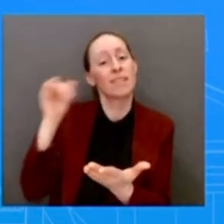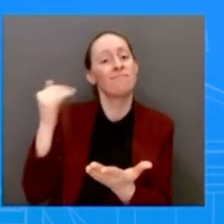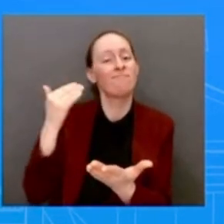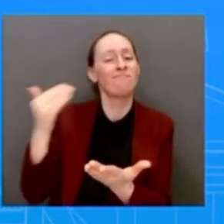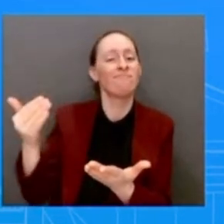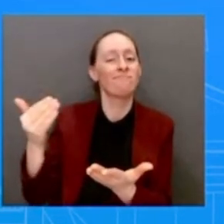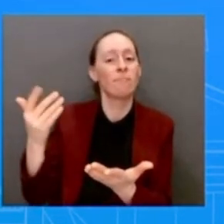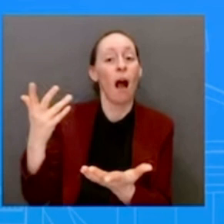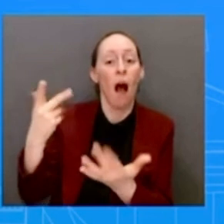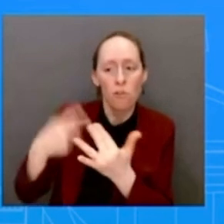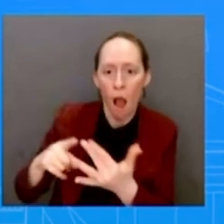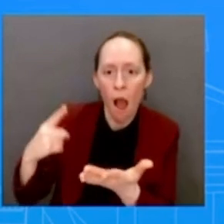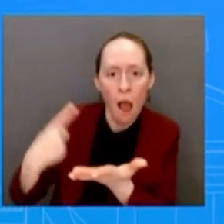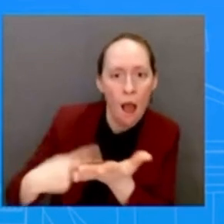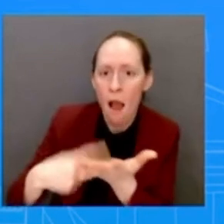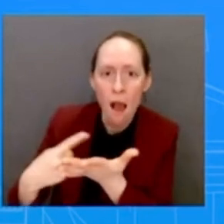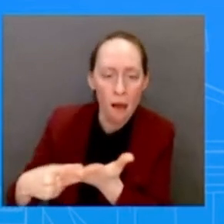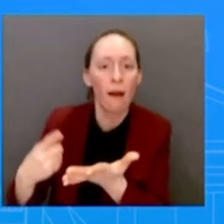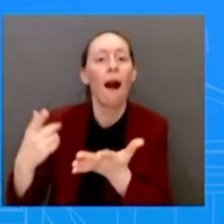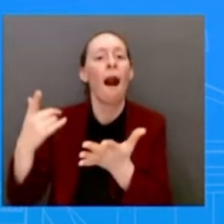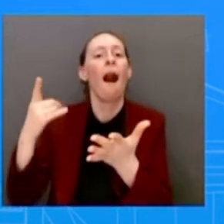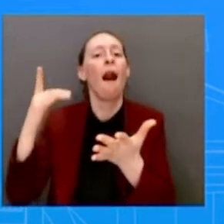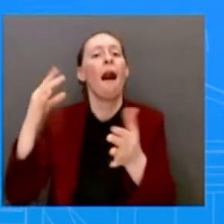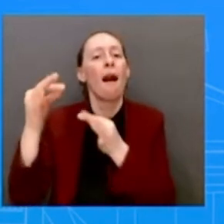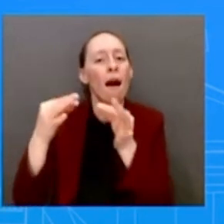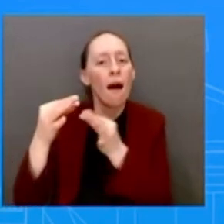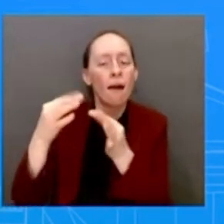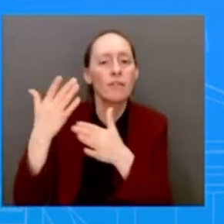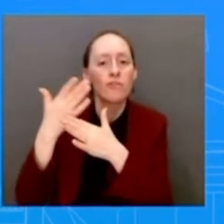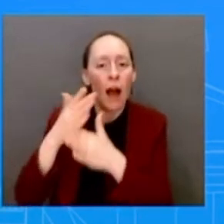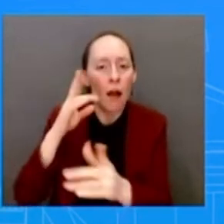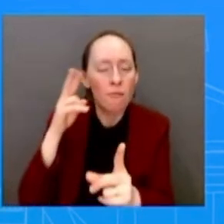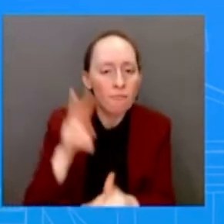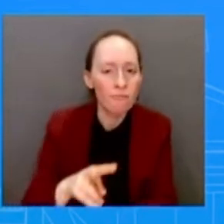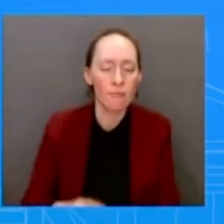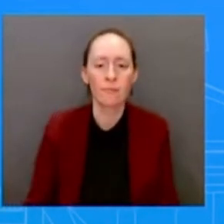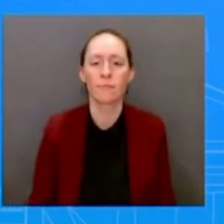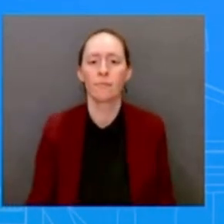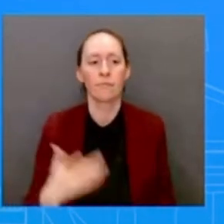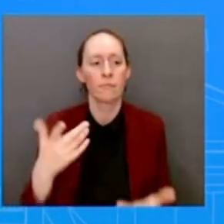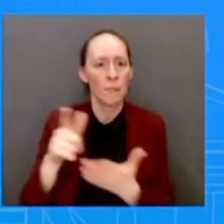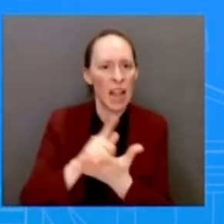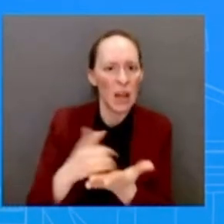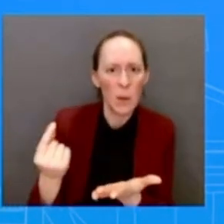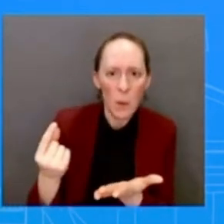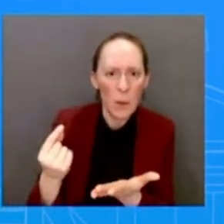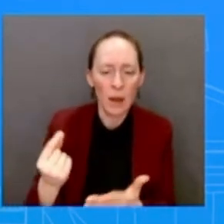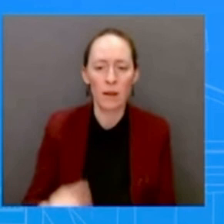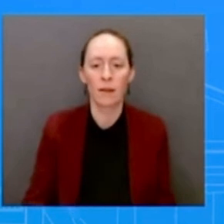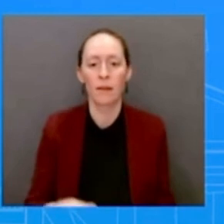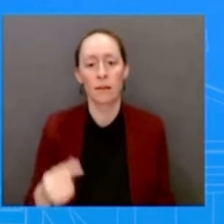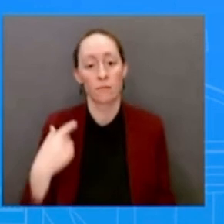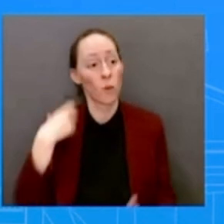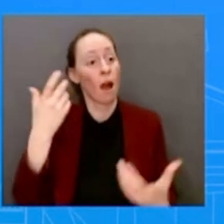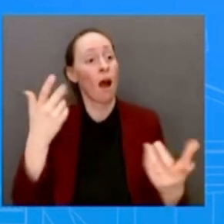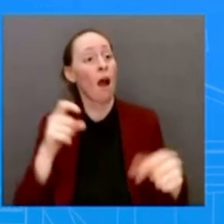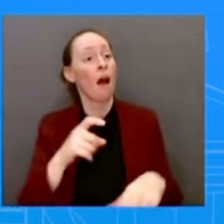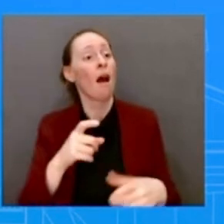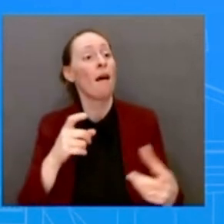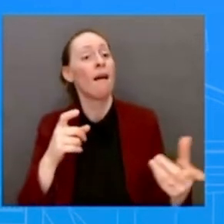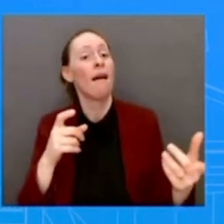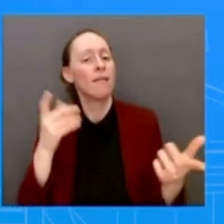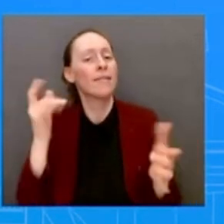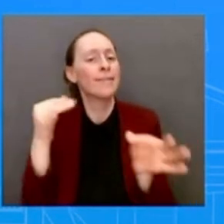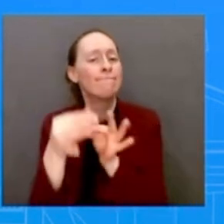with this particular bill. And we did. And we laid that out. We're explaining that now